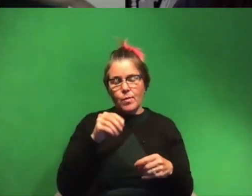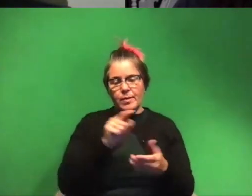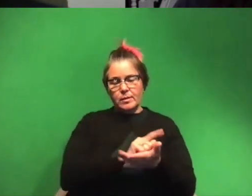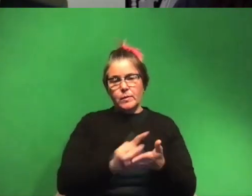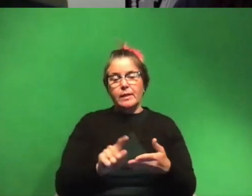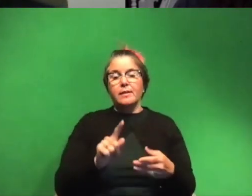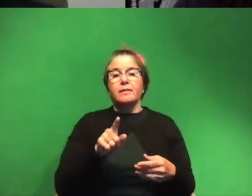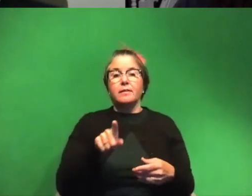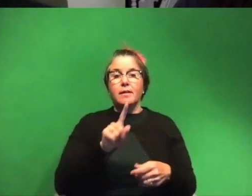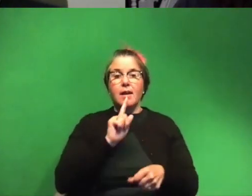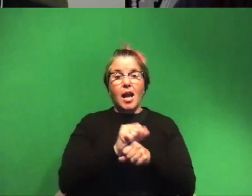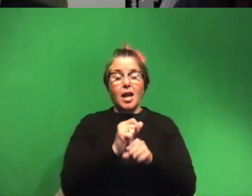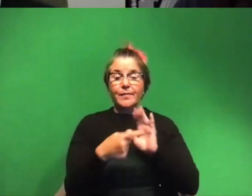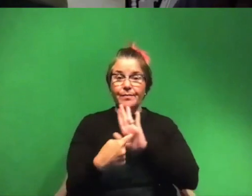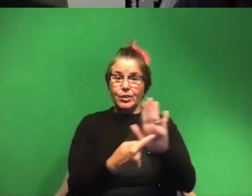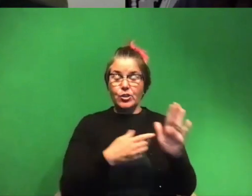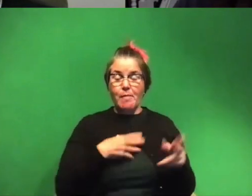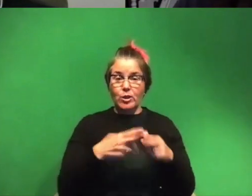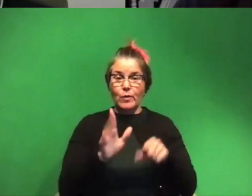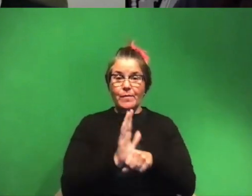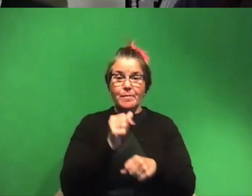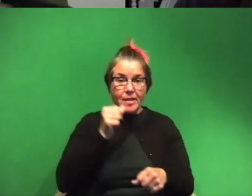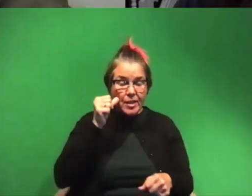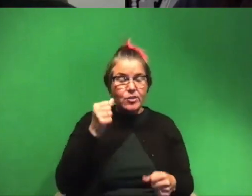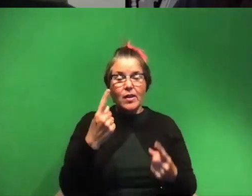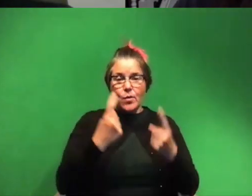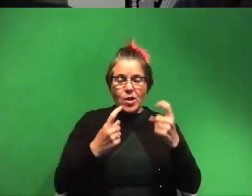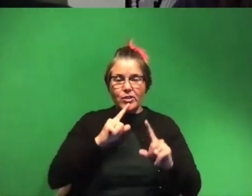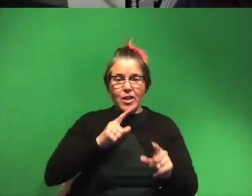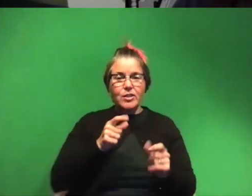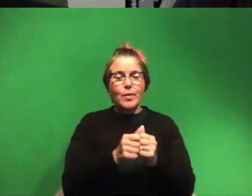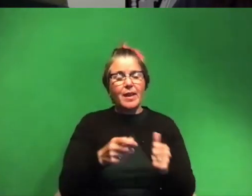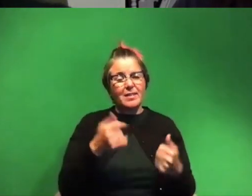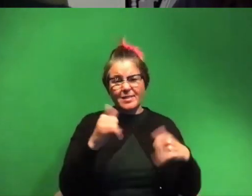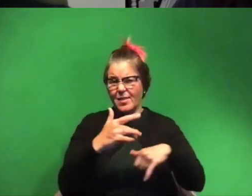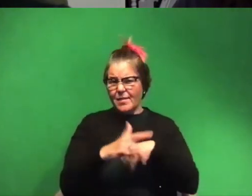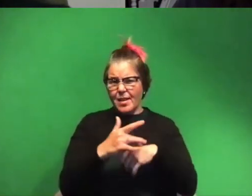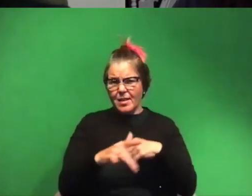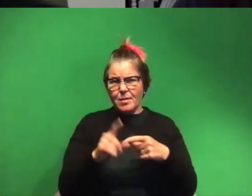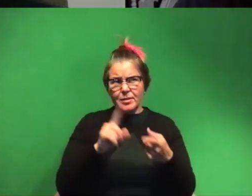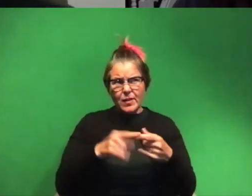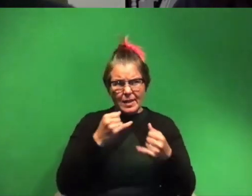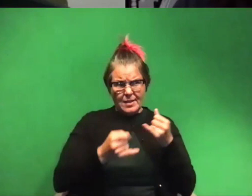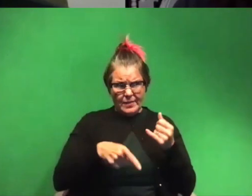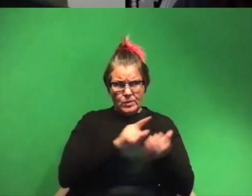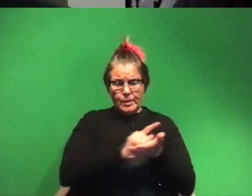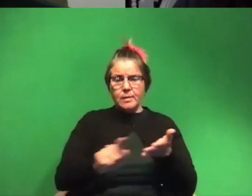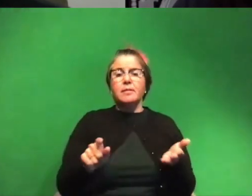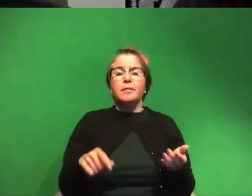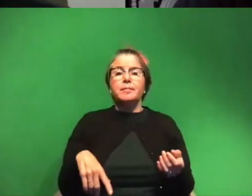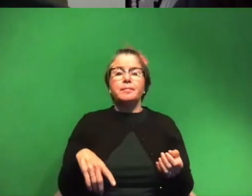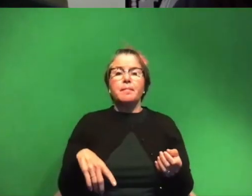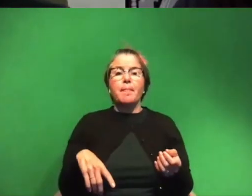actually featured my short film yesterday and got to do a q a with that so that's still available i think up until the end of this week um